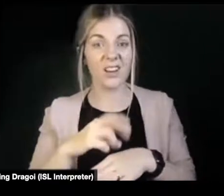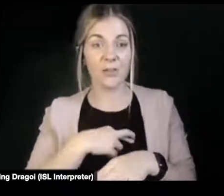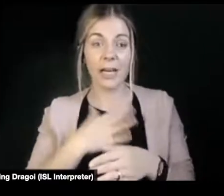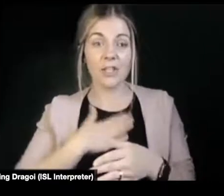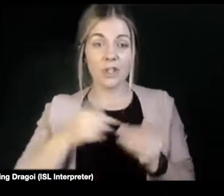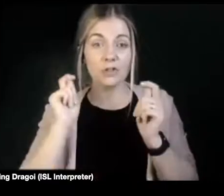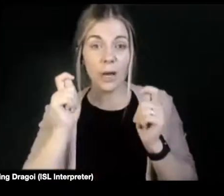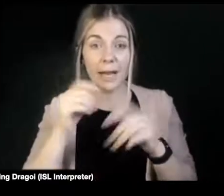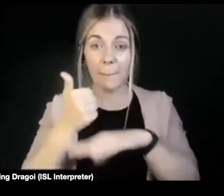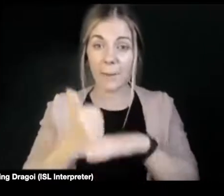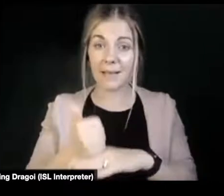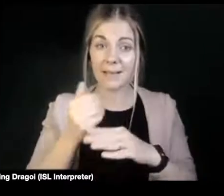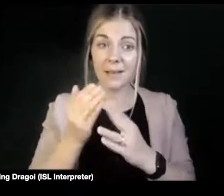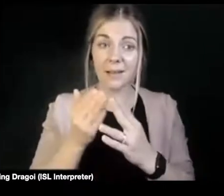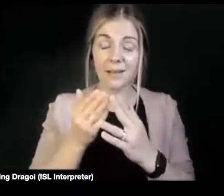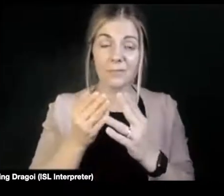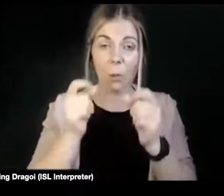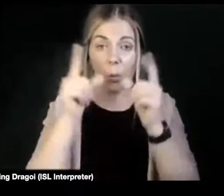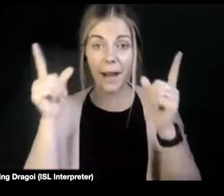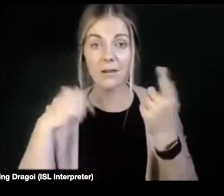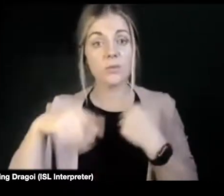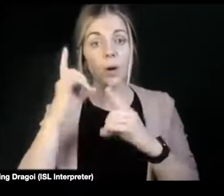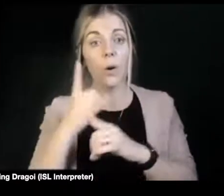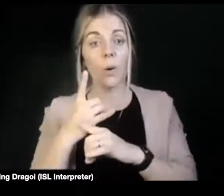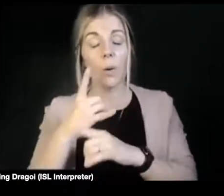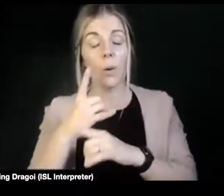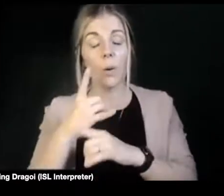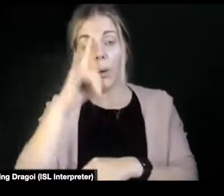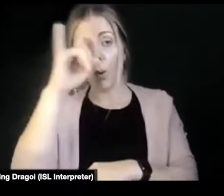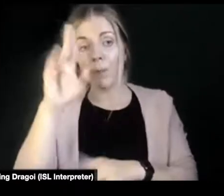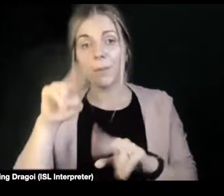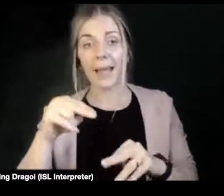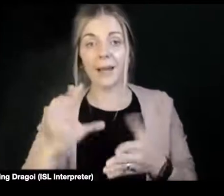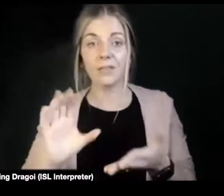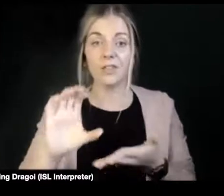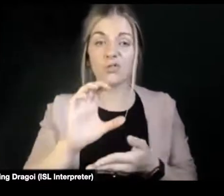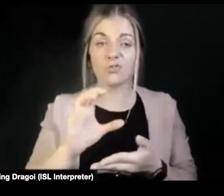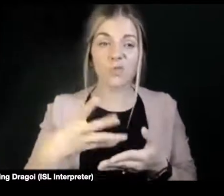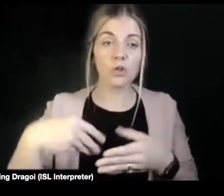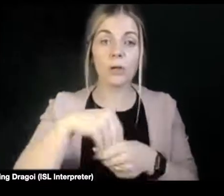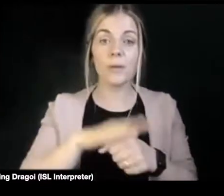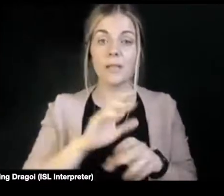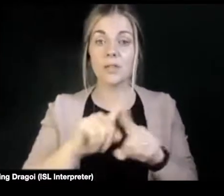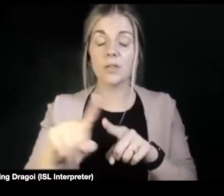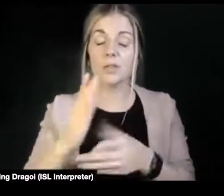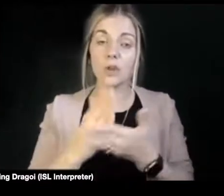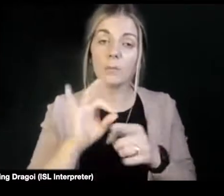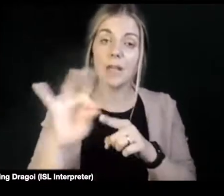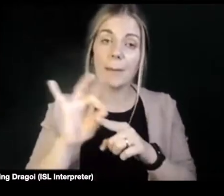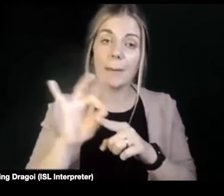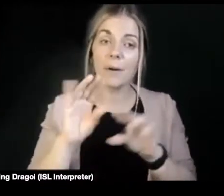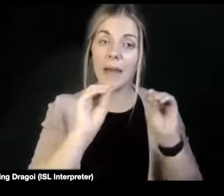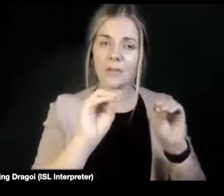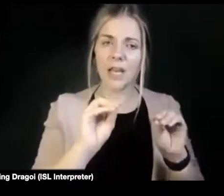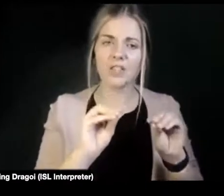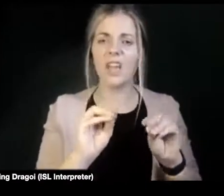access needs. So we're hoping that we'll be able to contribute to some education and we don't think it should be a lottery about who is assigned to you or